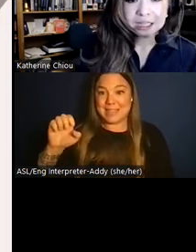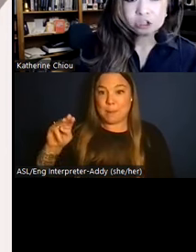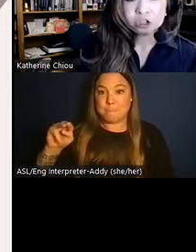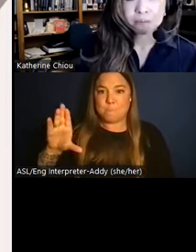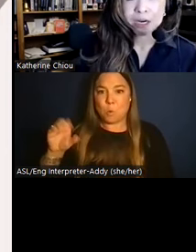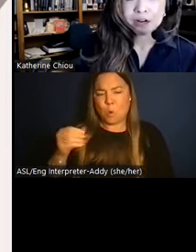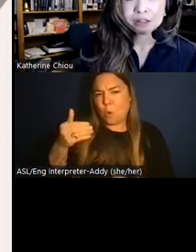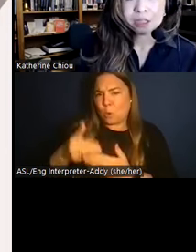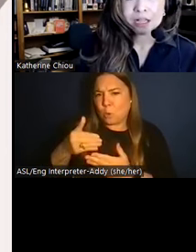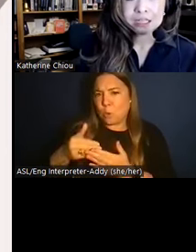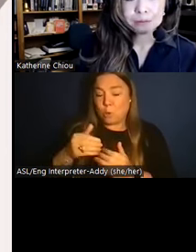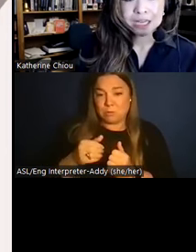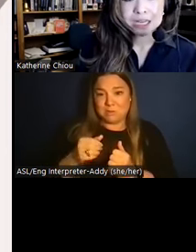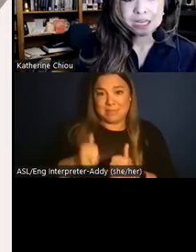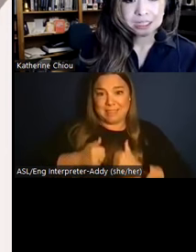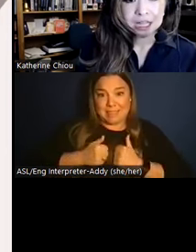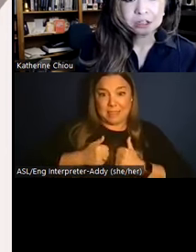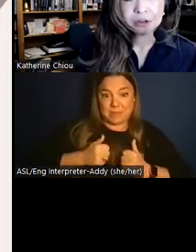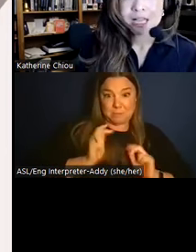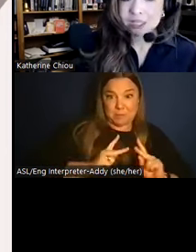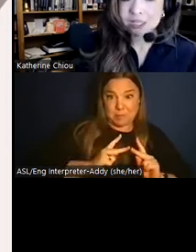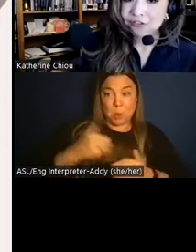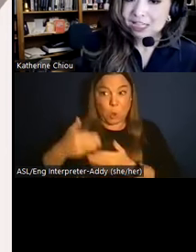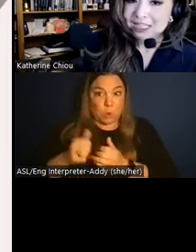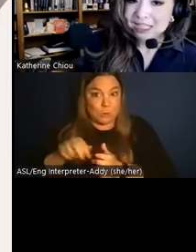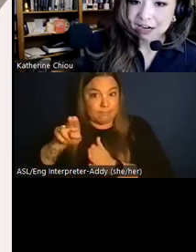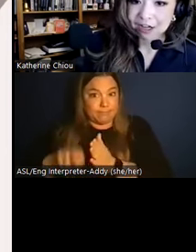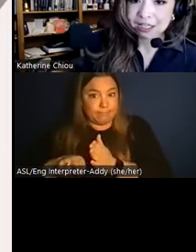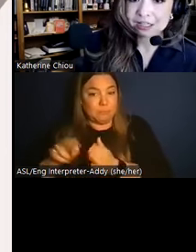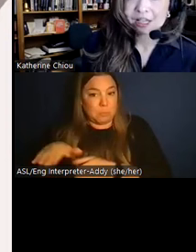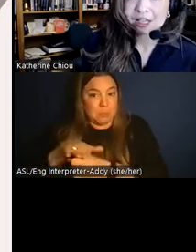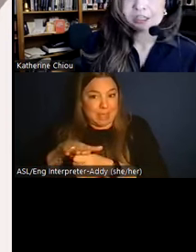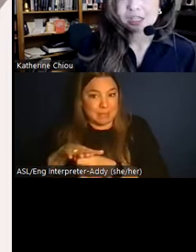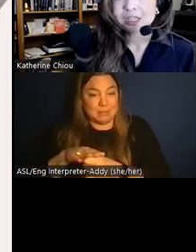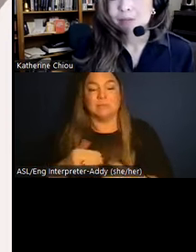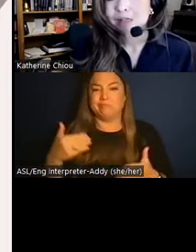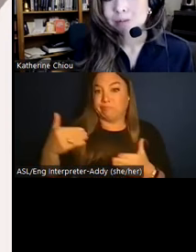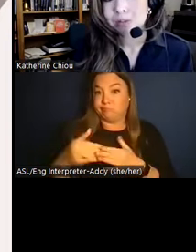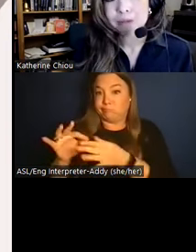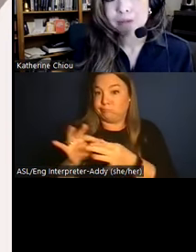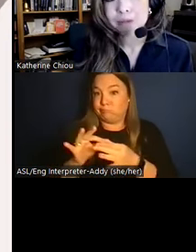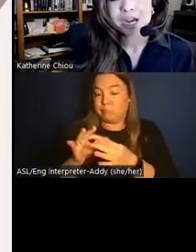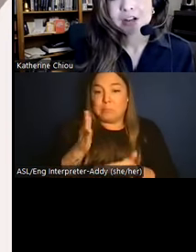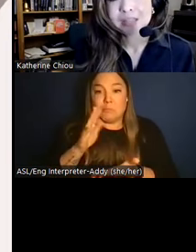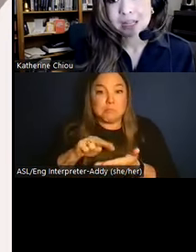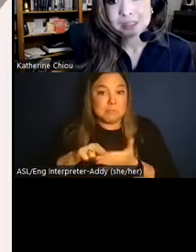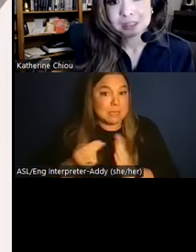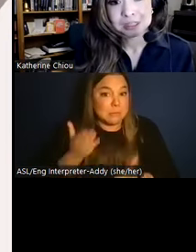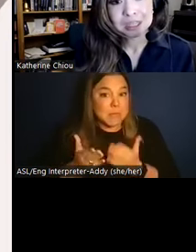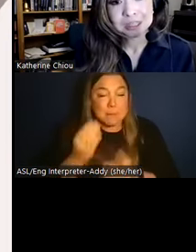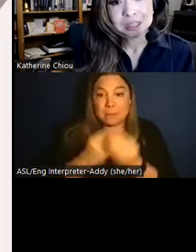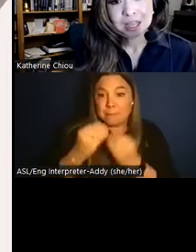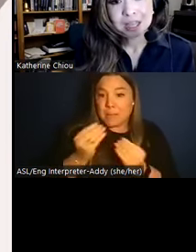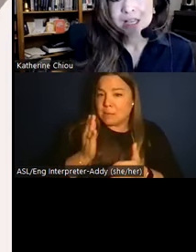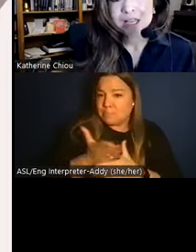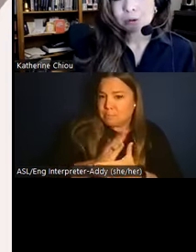highlights show burials displayed in yellow near feasting areas suggesting meals may have been prepared next to the